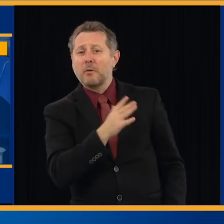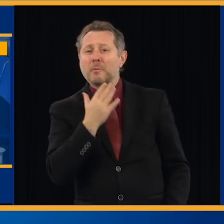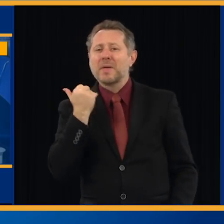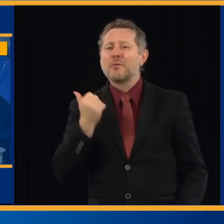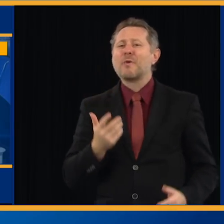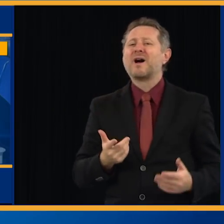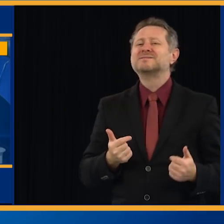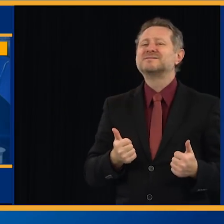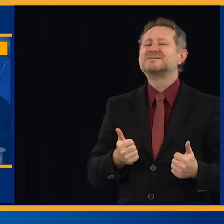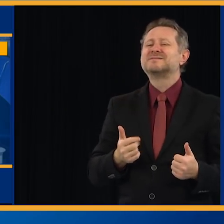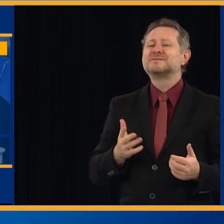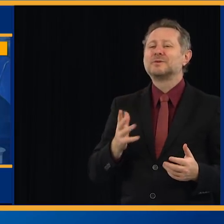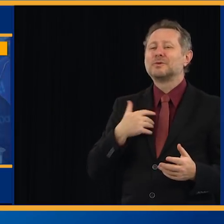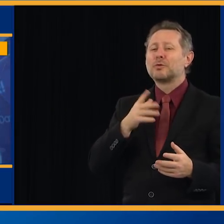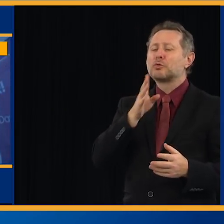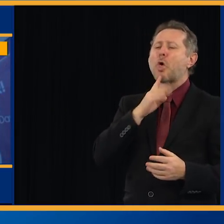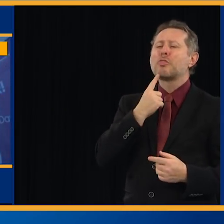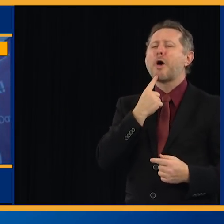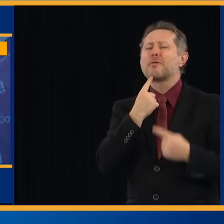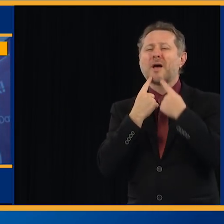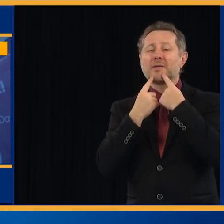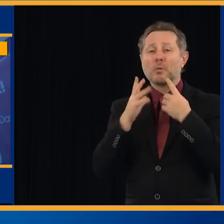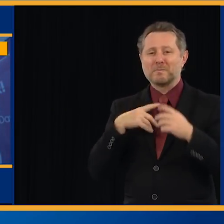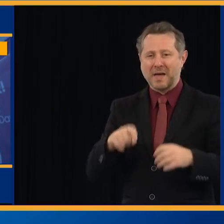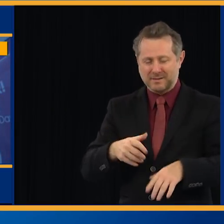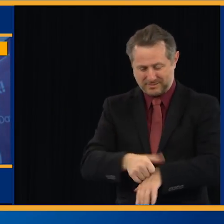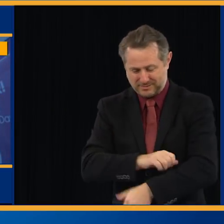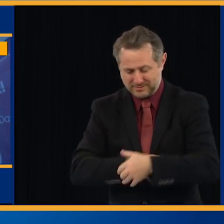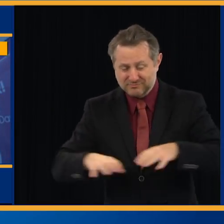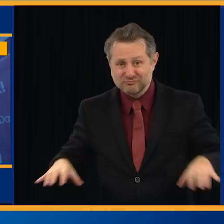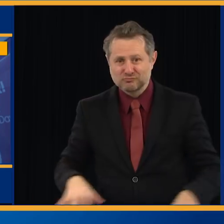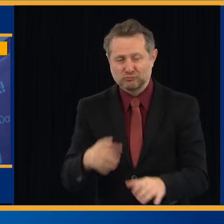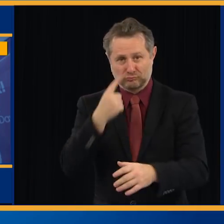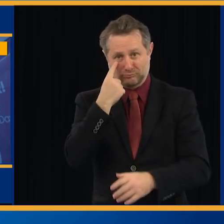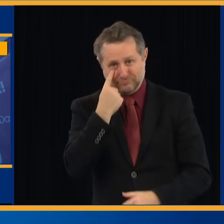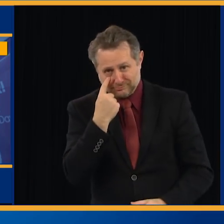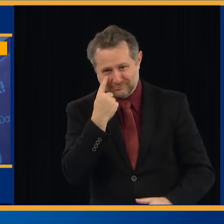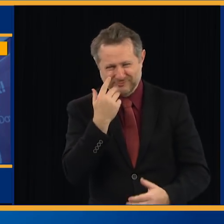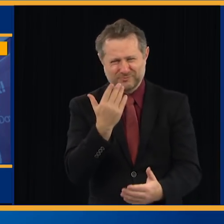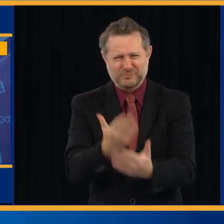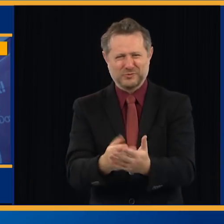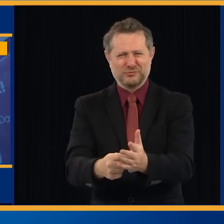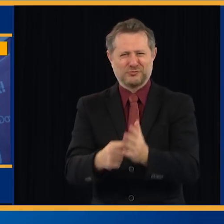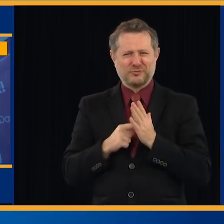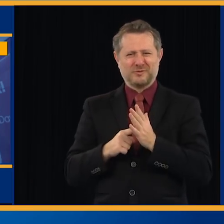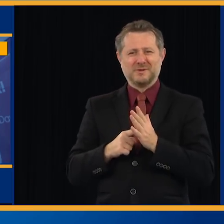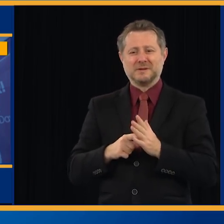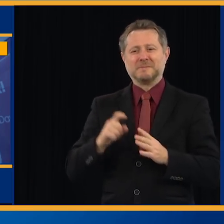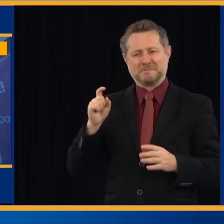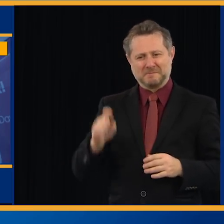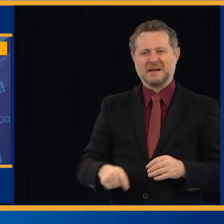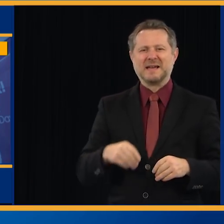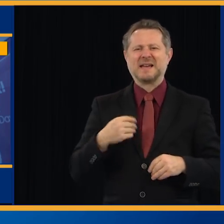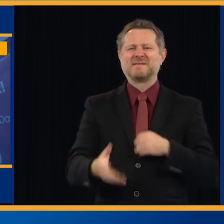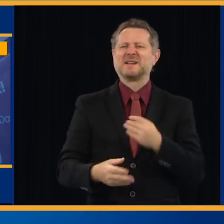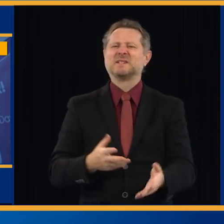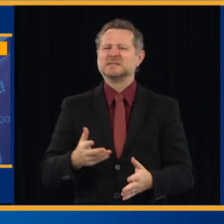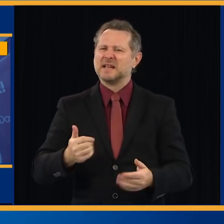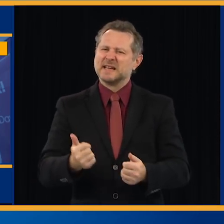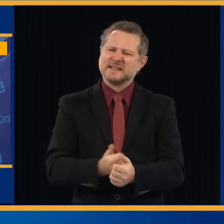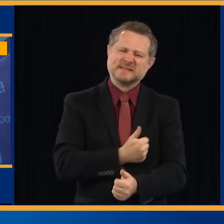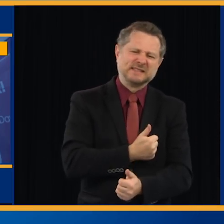do and how you act. And let's make sure that we're doing everything we can. Let's clean,